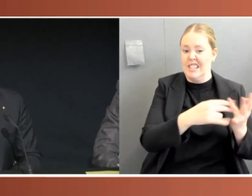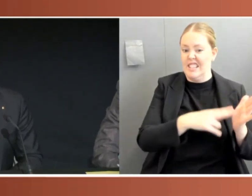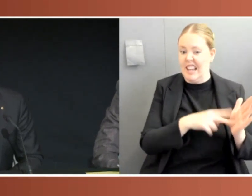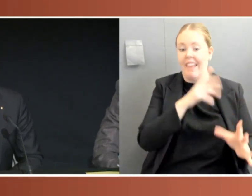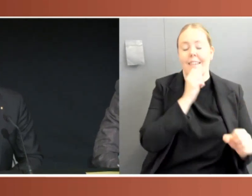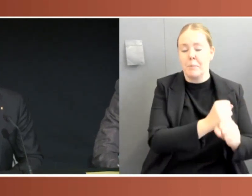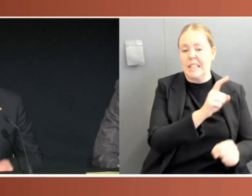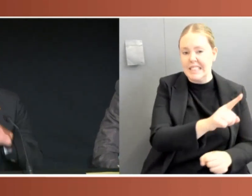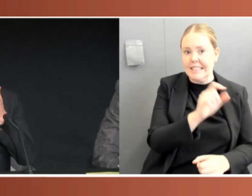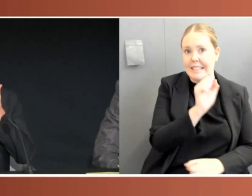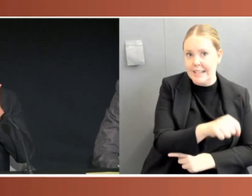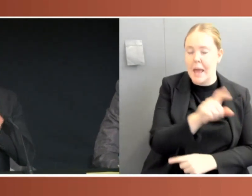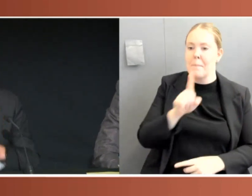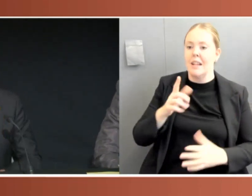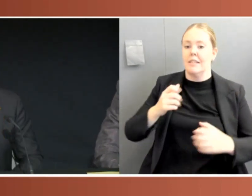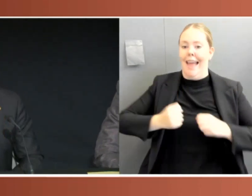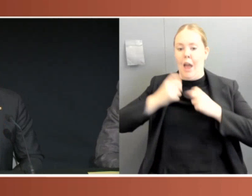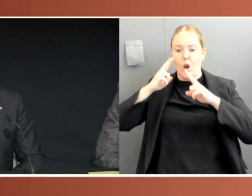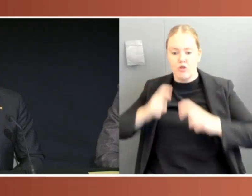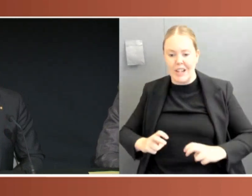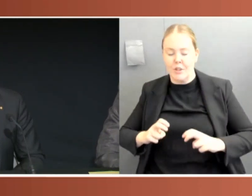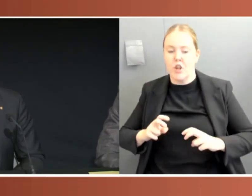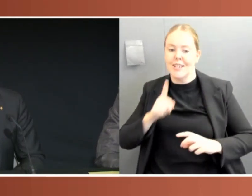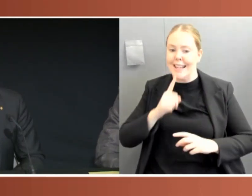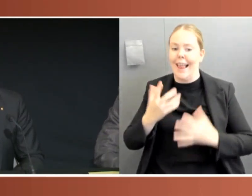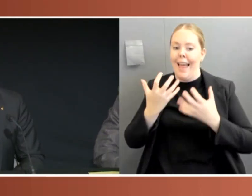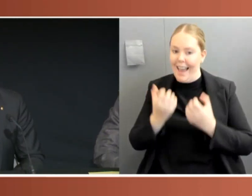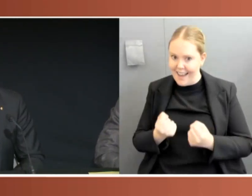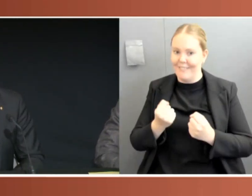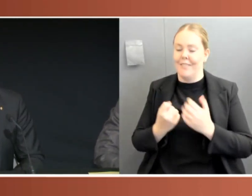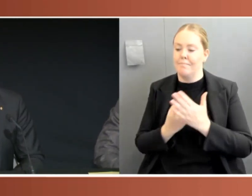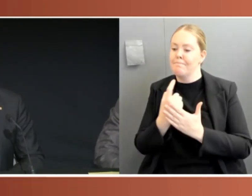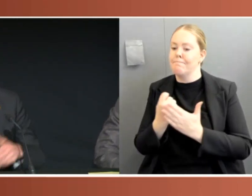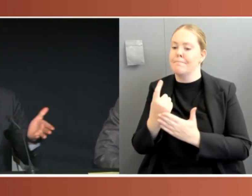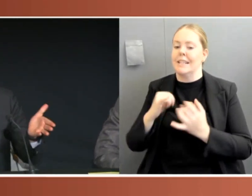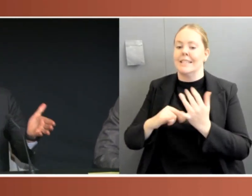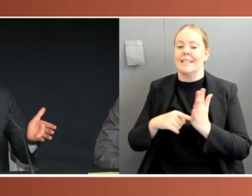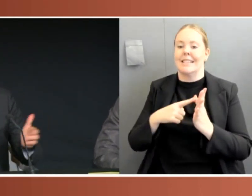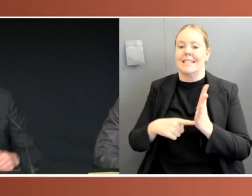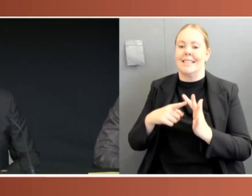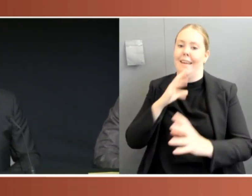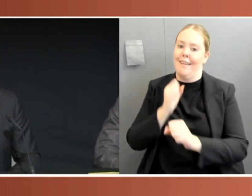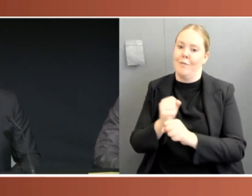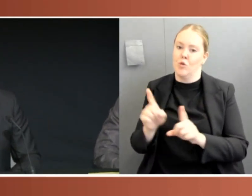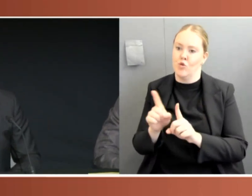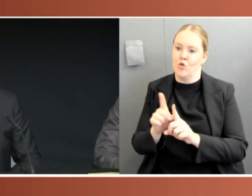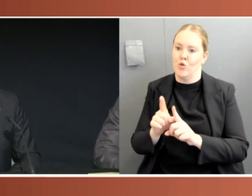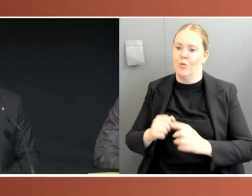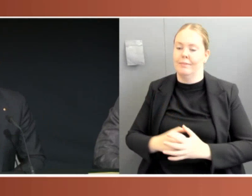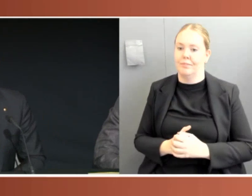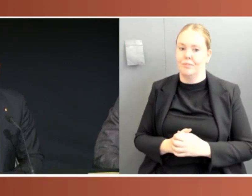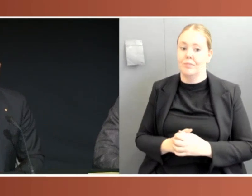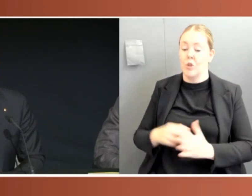In fact, in some cases, the level of control was much higher at the state, and the absence of scrutiny was higher. New South Wales being a standout example where